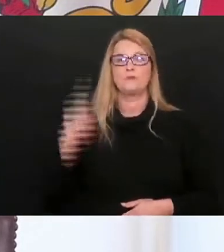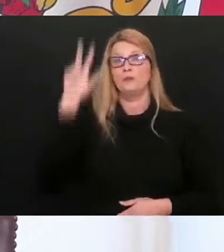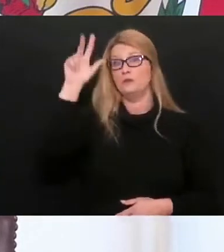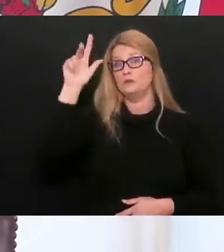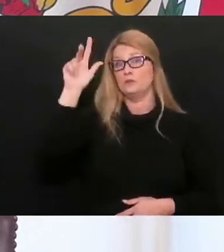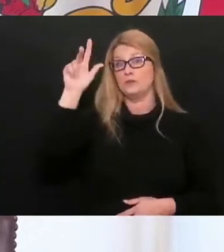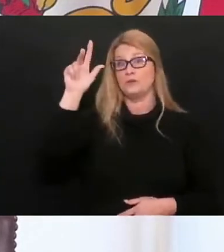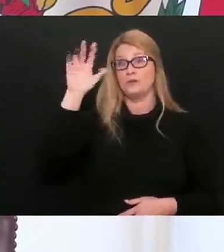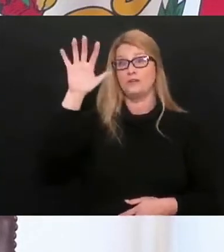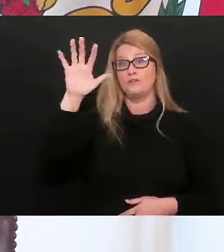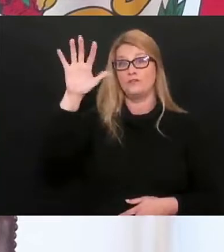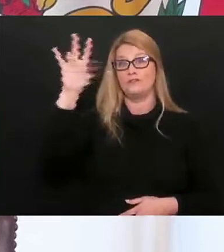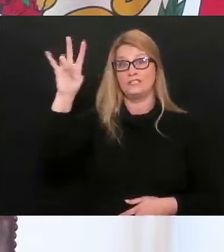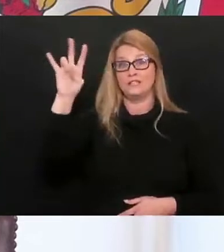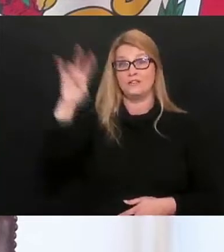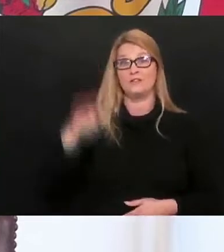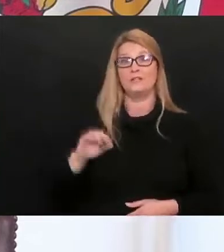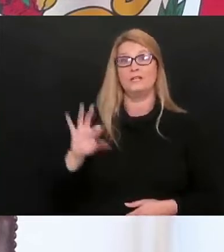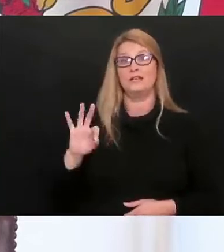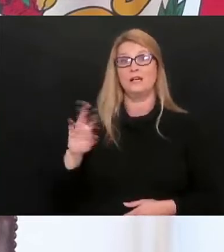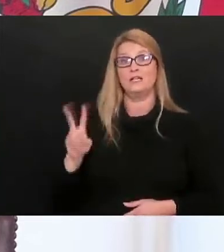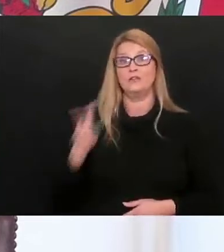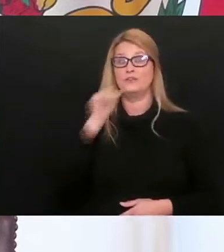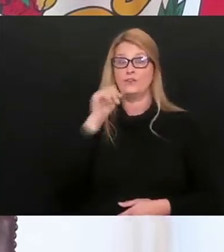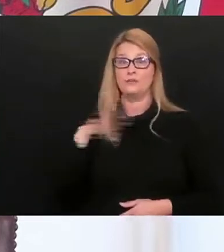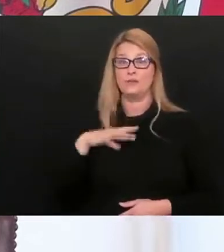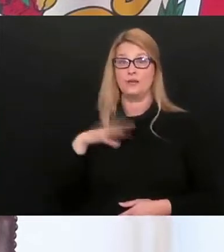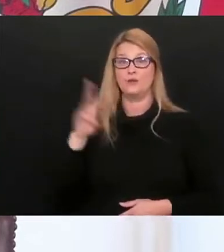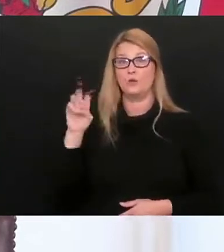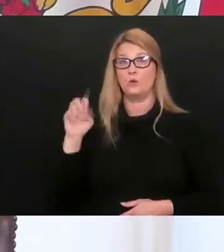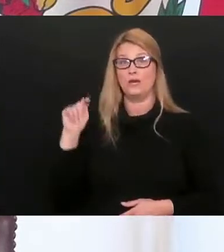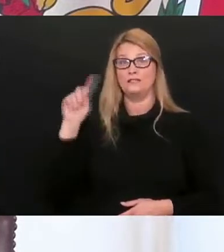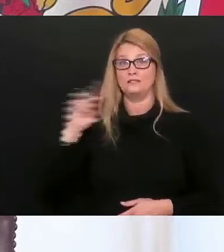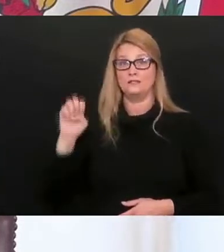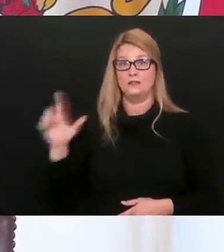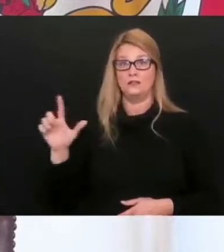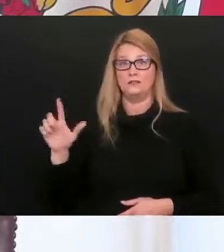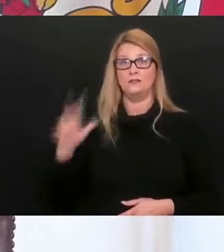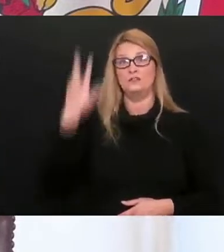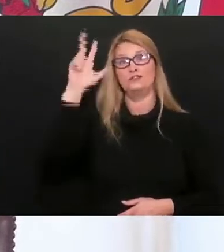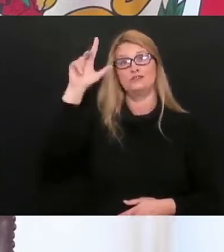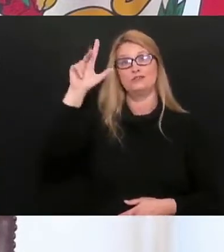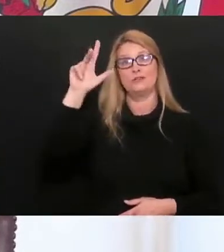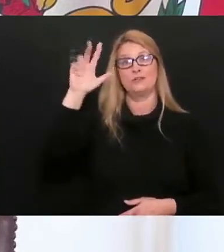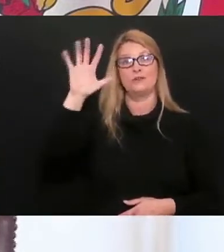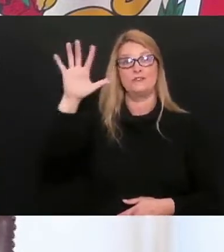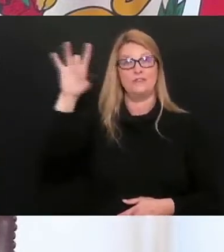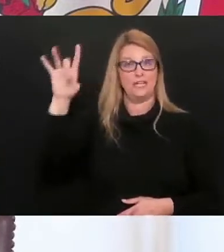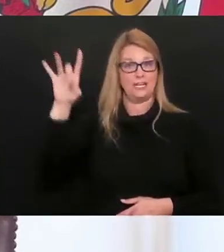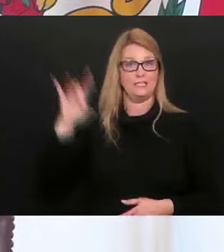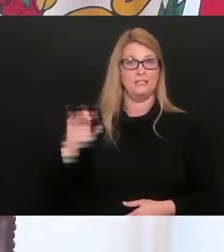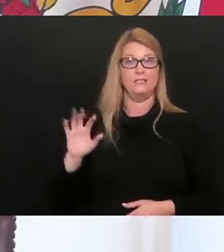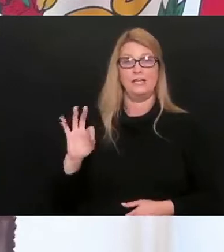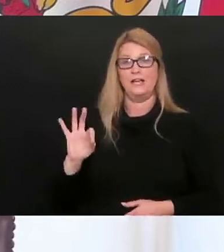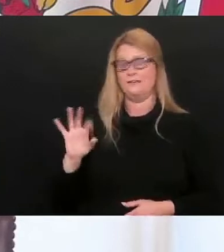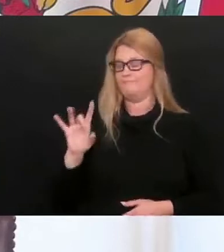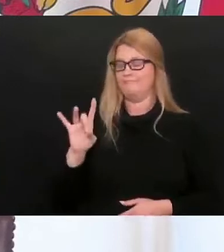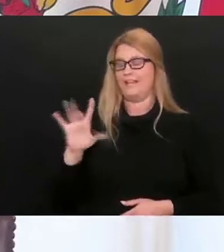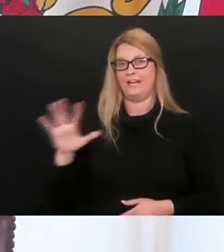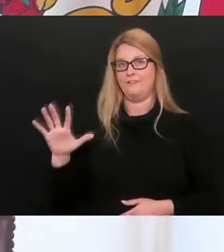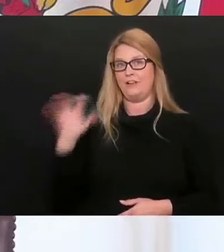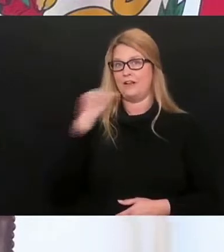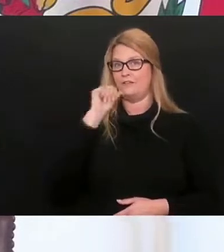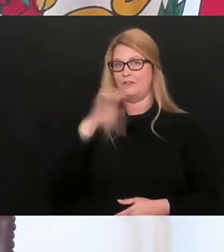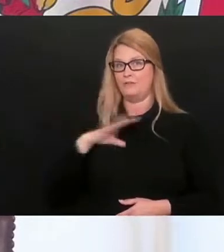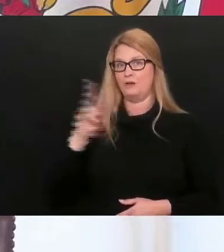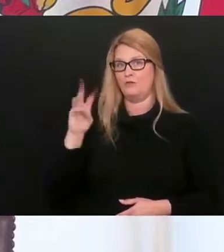2,357th death, a 92-year-old female from Westall County, our 2,358th death, an 85-year-old female